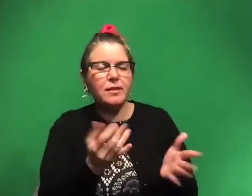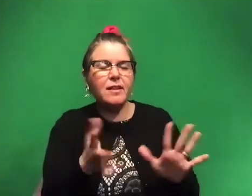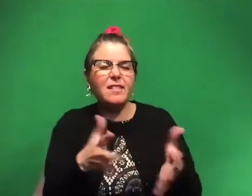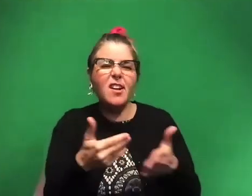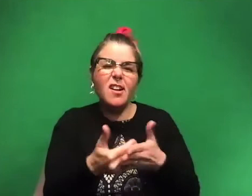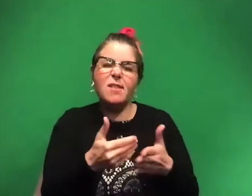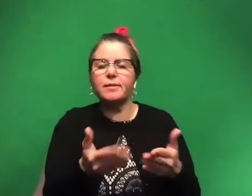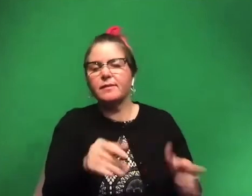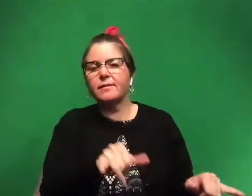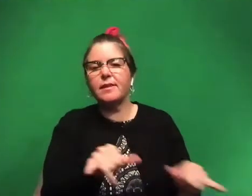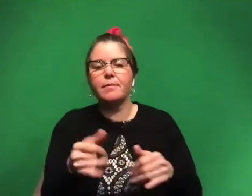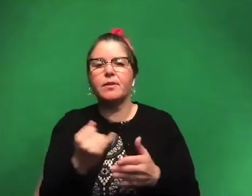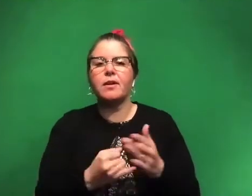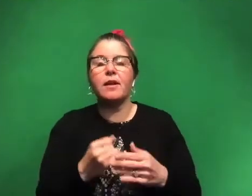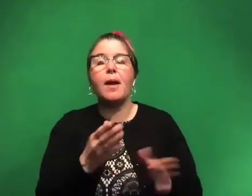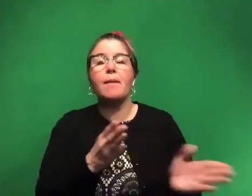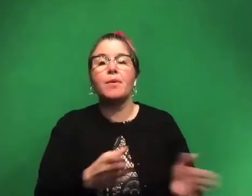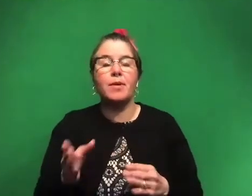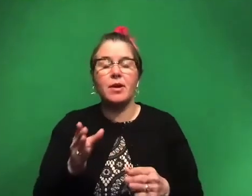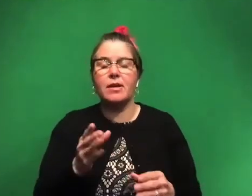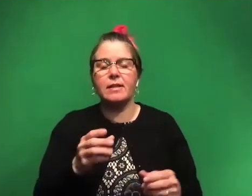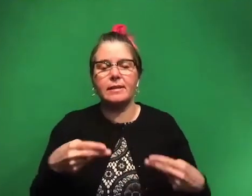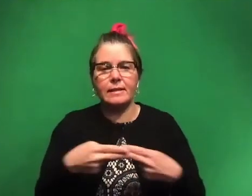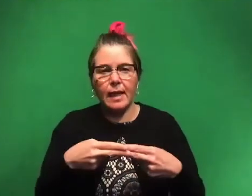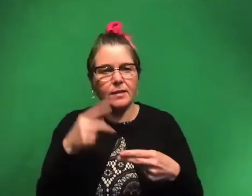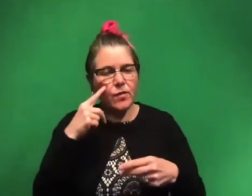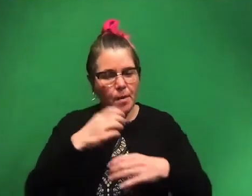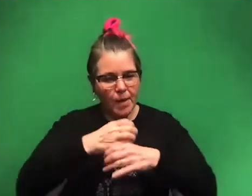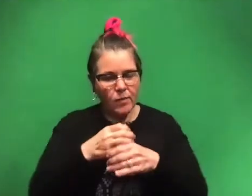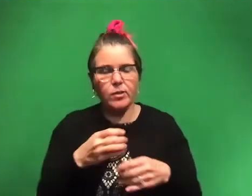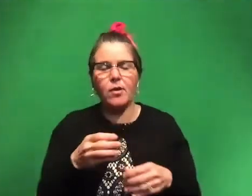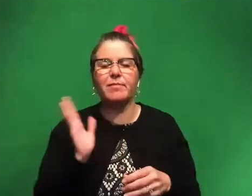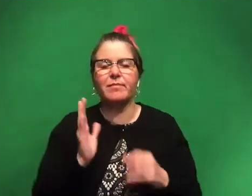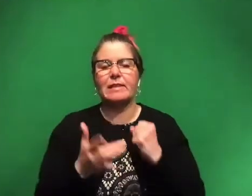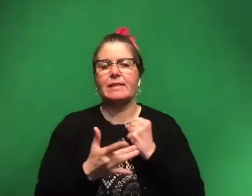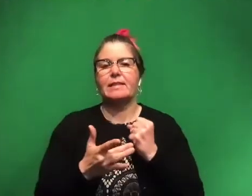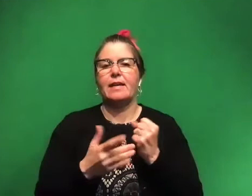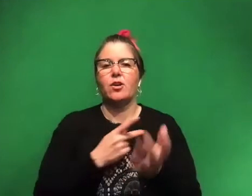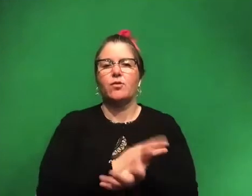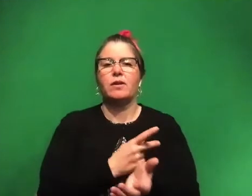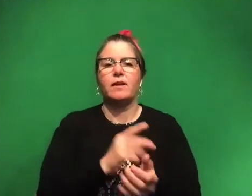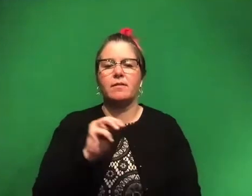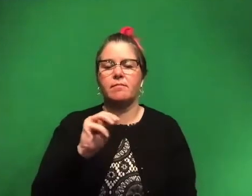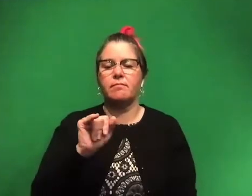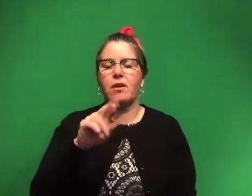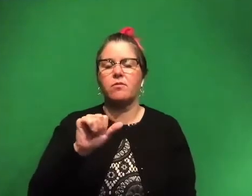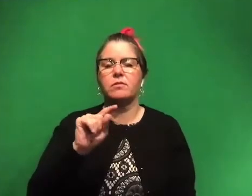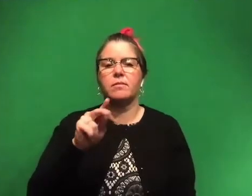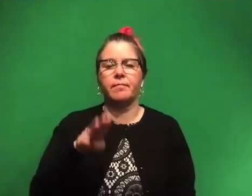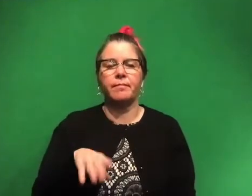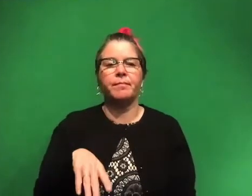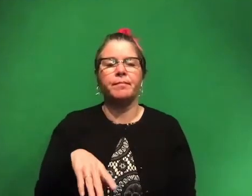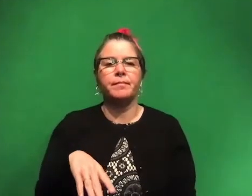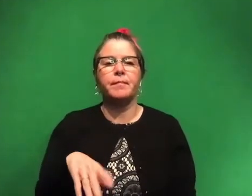was preparing slides for the microscope, when I was a tech before grad school, there's this, uh, device called the microtome. And so you take, uh,